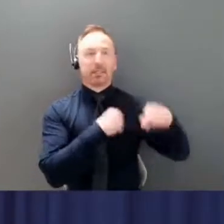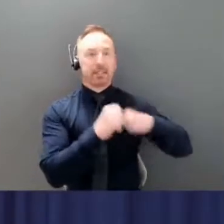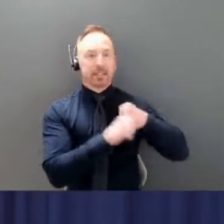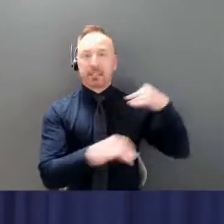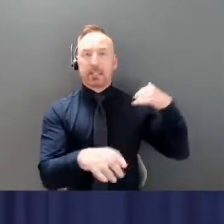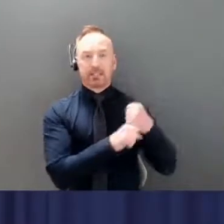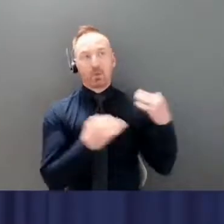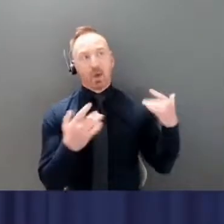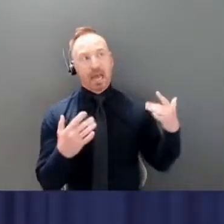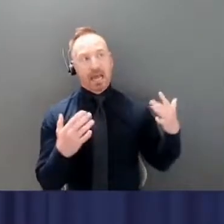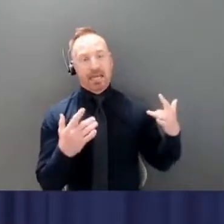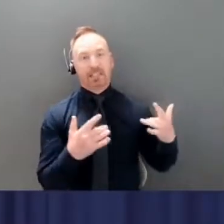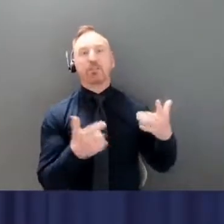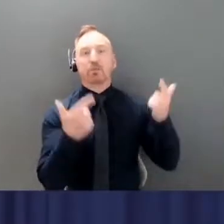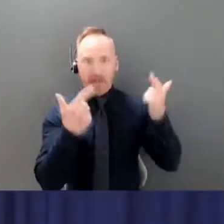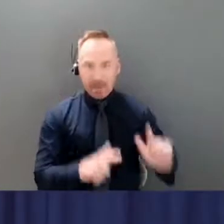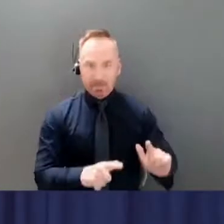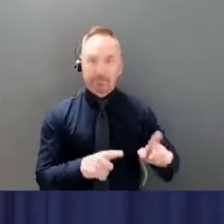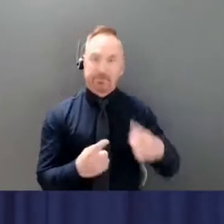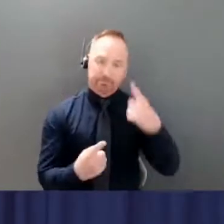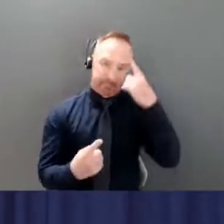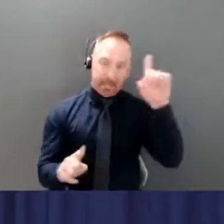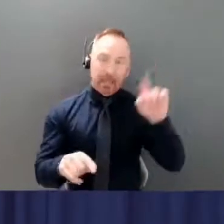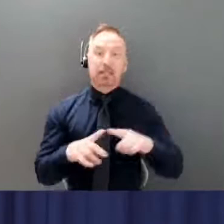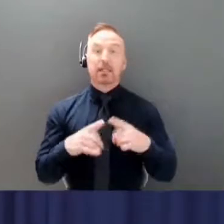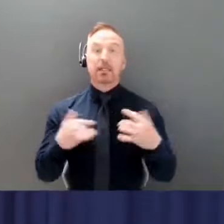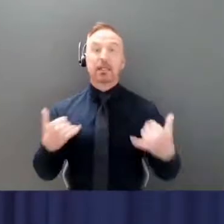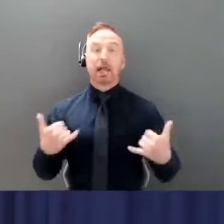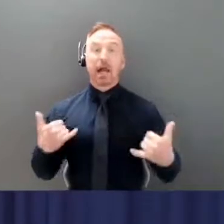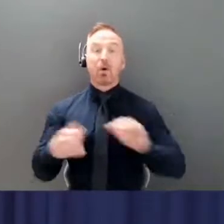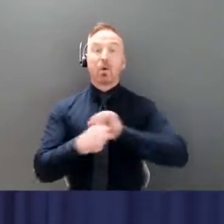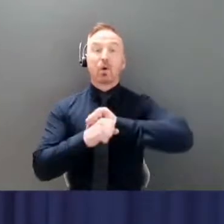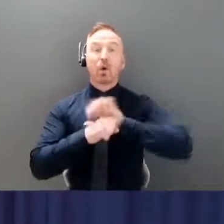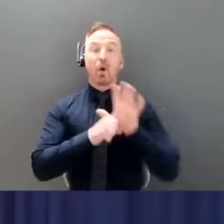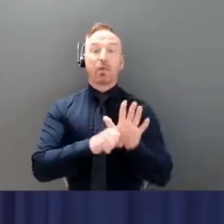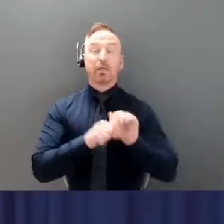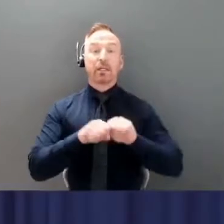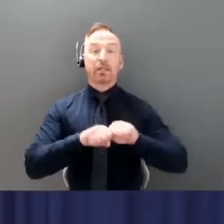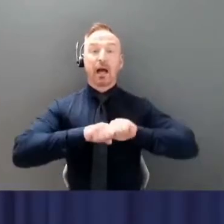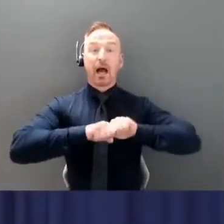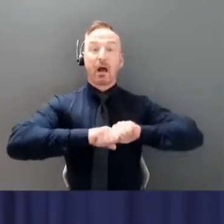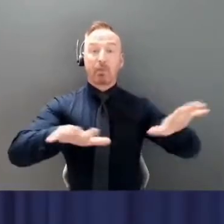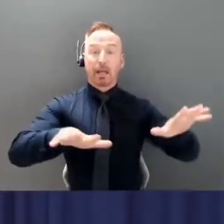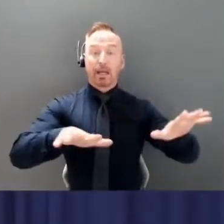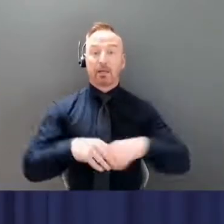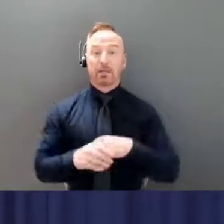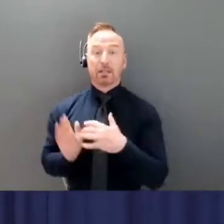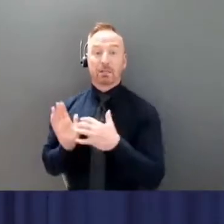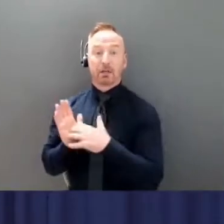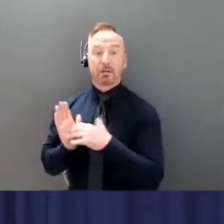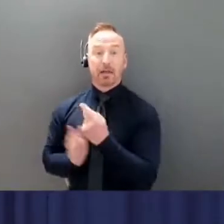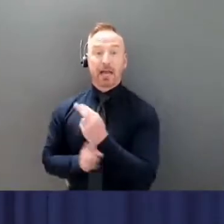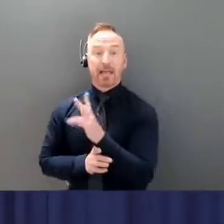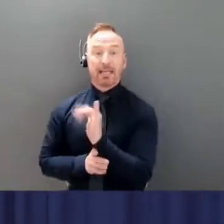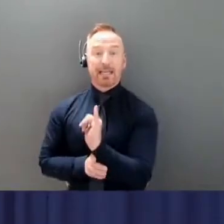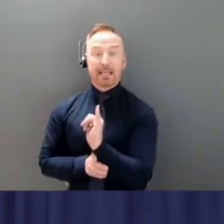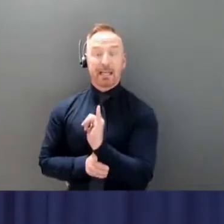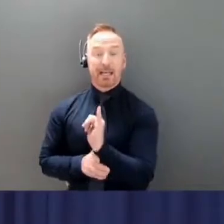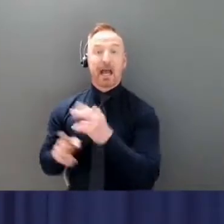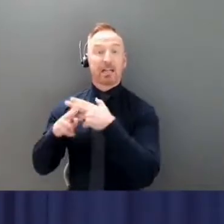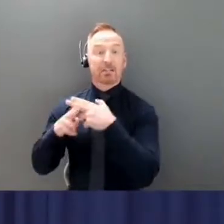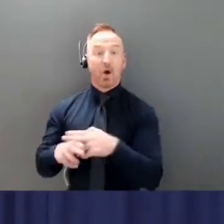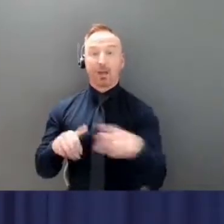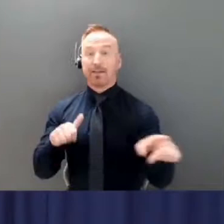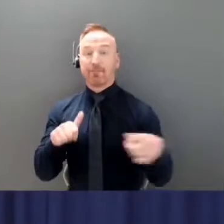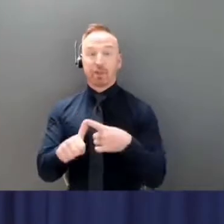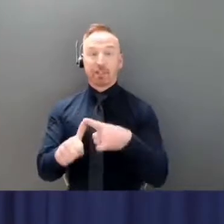As you know, we are in the middle of a COVID-19 outbreak, what Dr. Hanley has called the first true wave of COVID